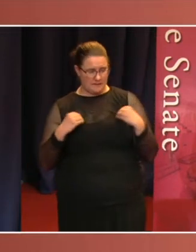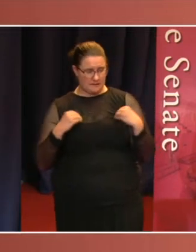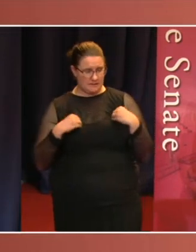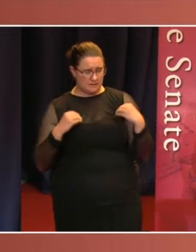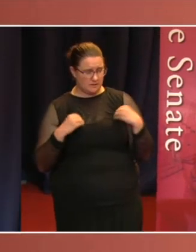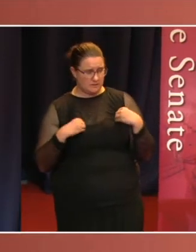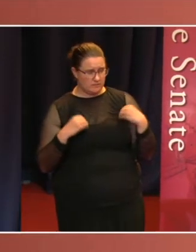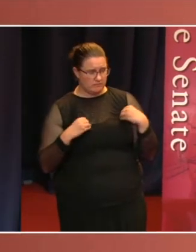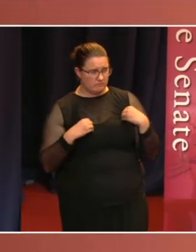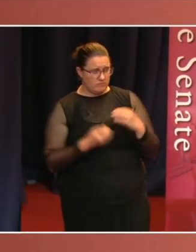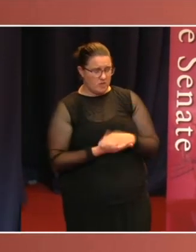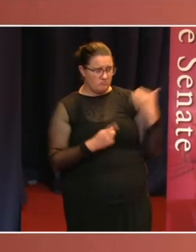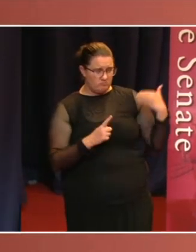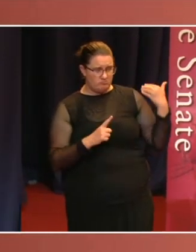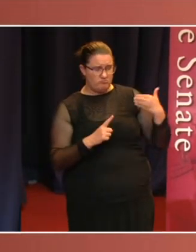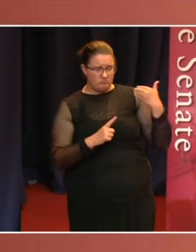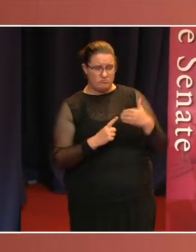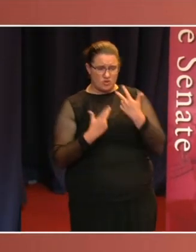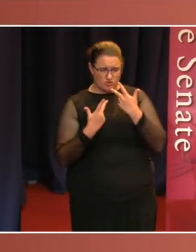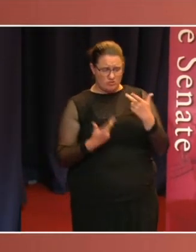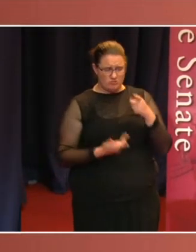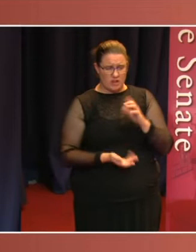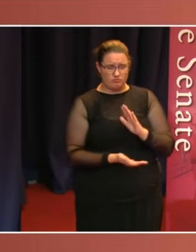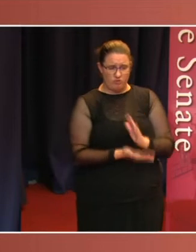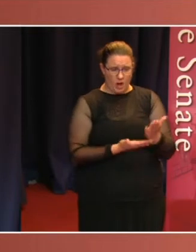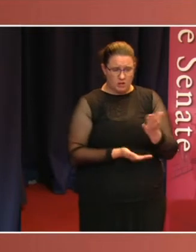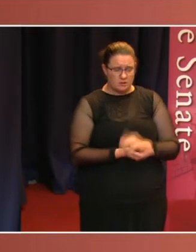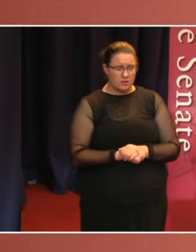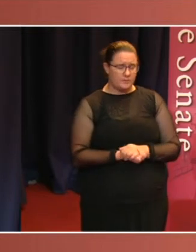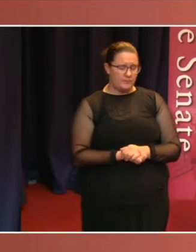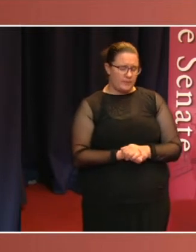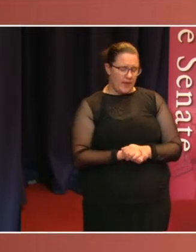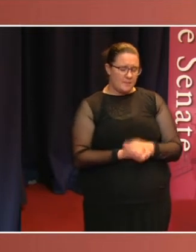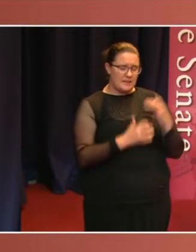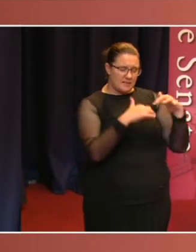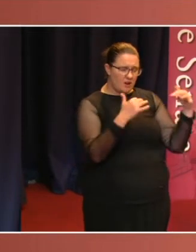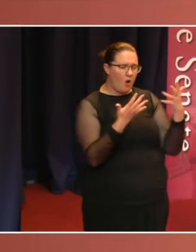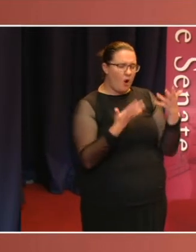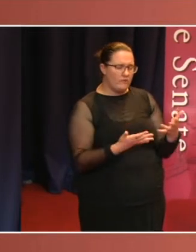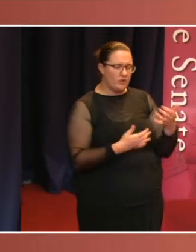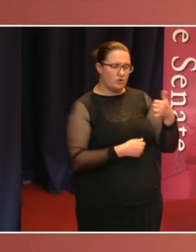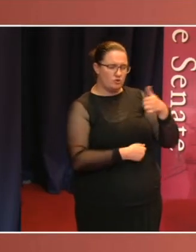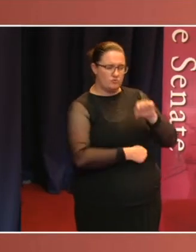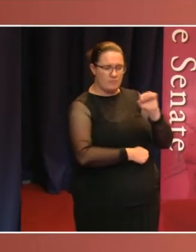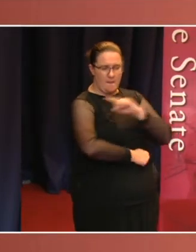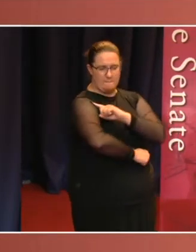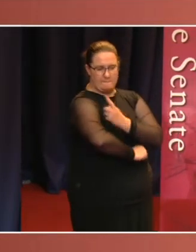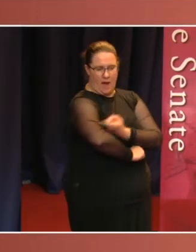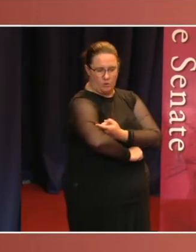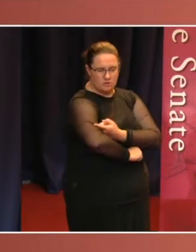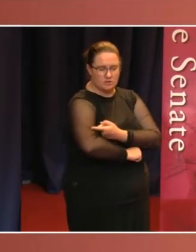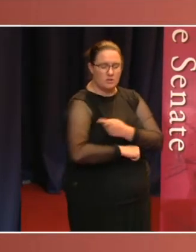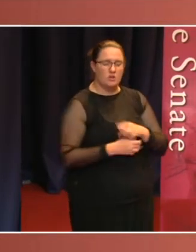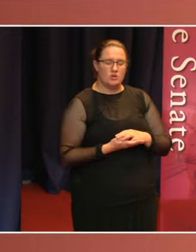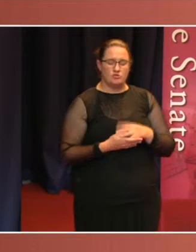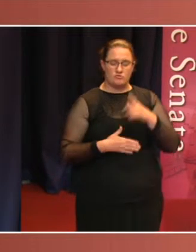proportionate. We saw the Senate use its legislative powers to impose procedural penalties on the government